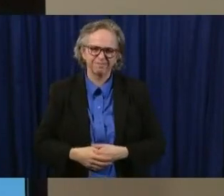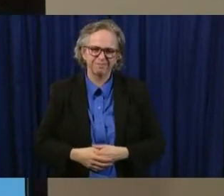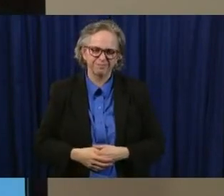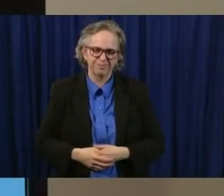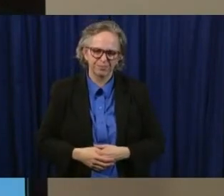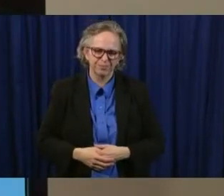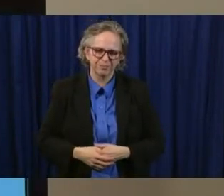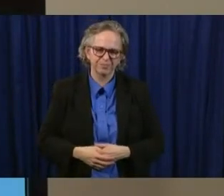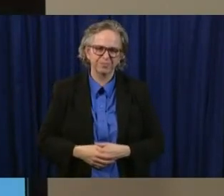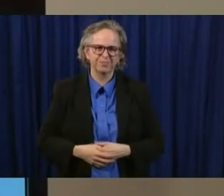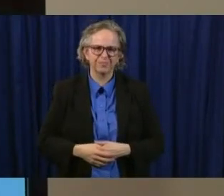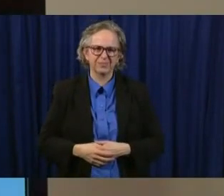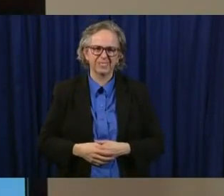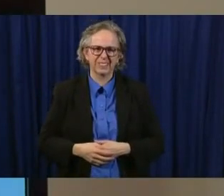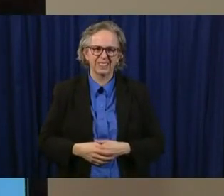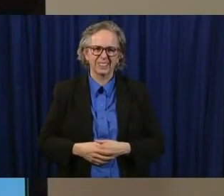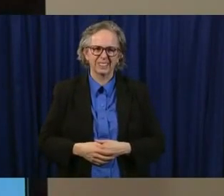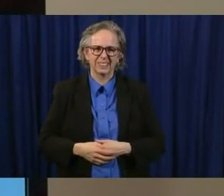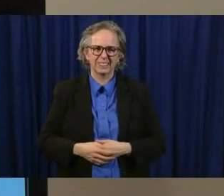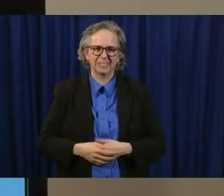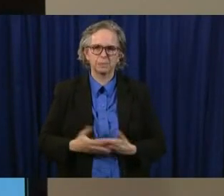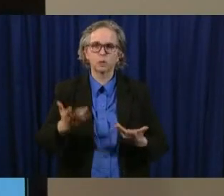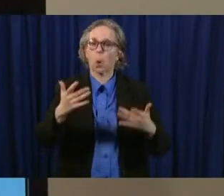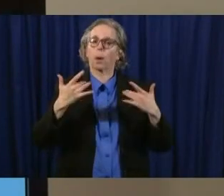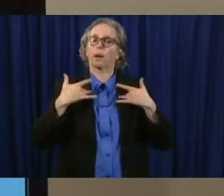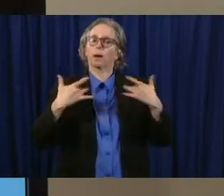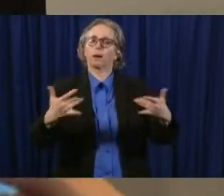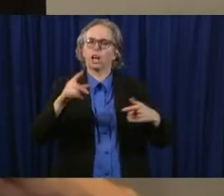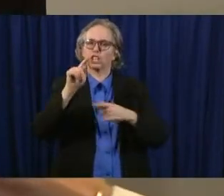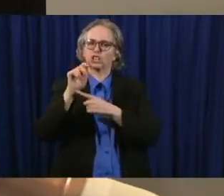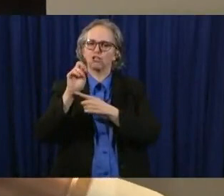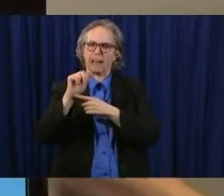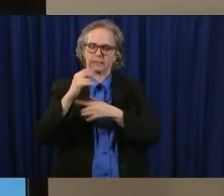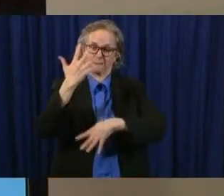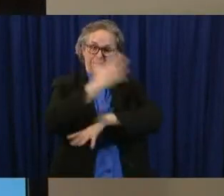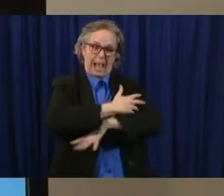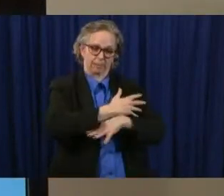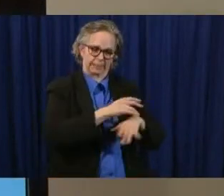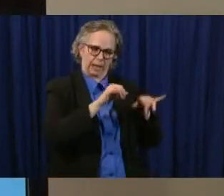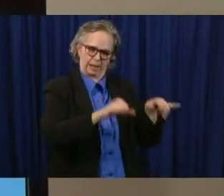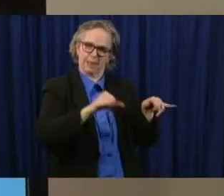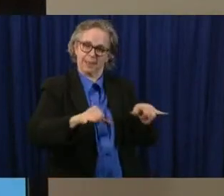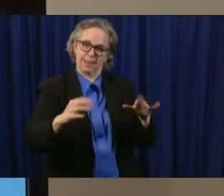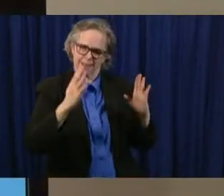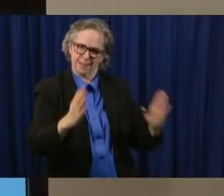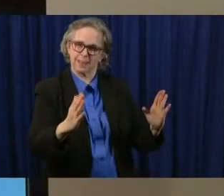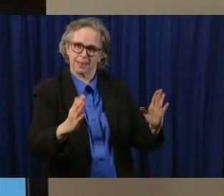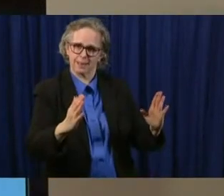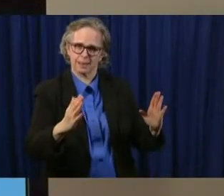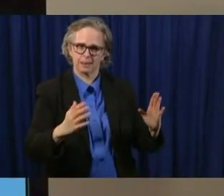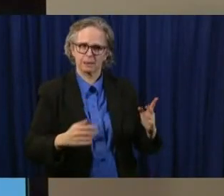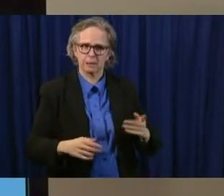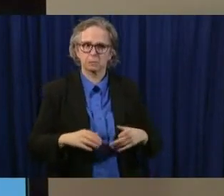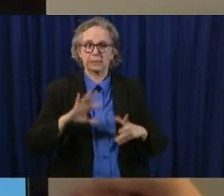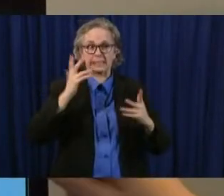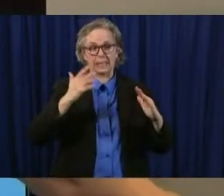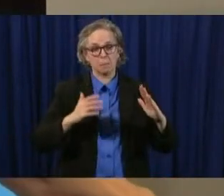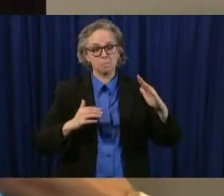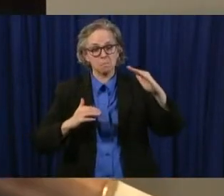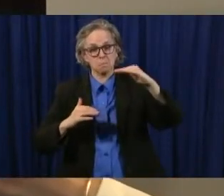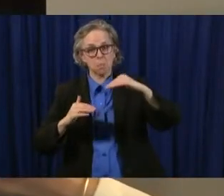and so our trends um over five days again we're still very very level overall